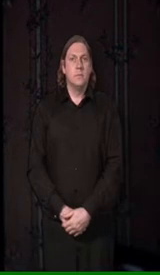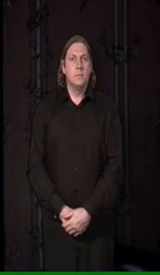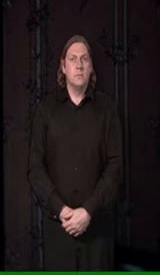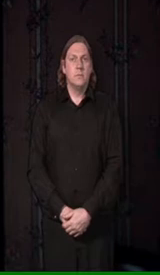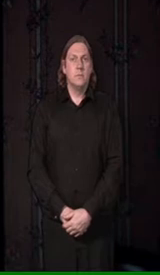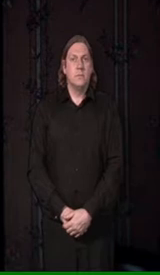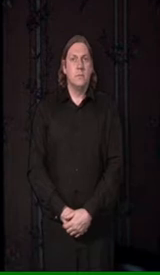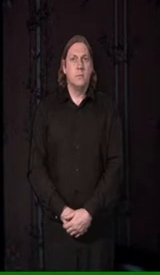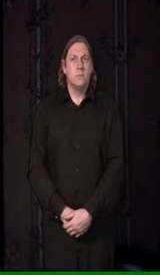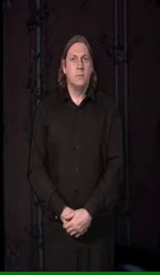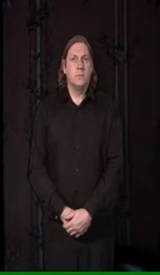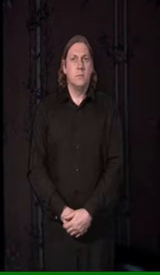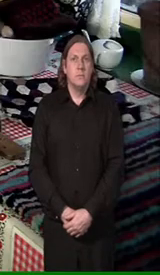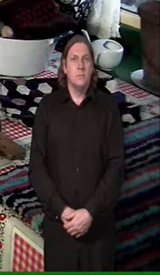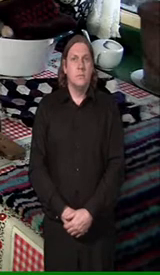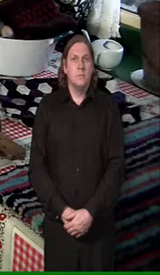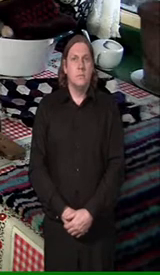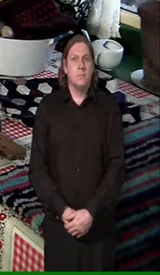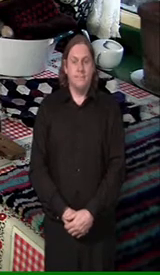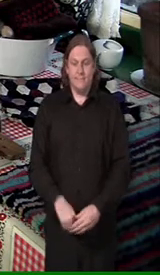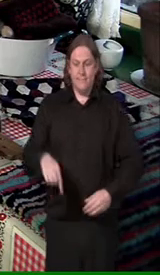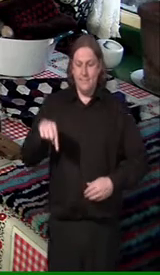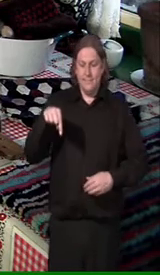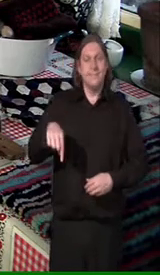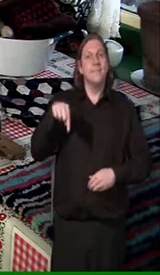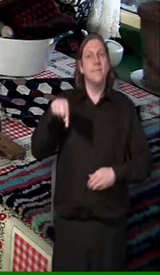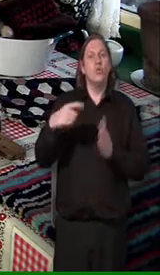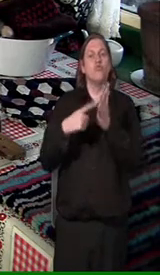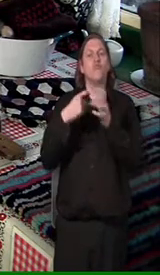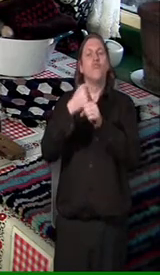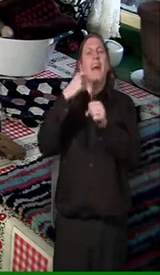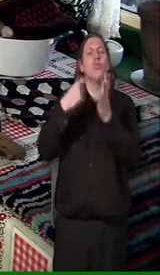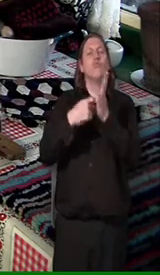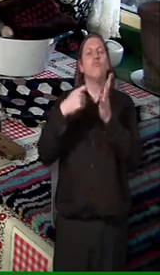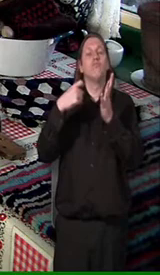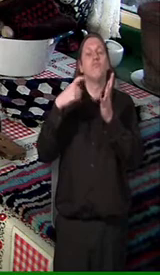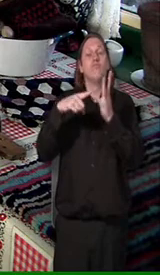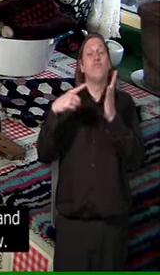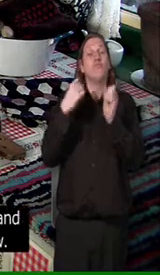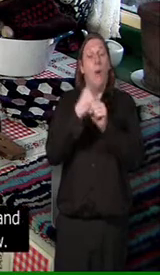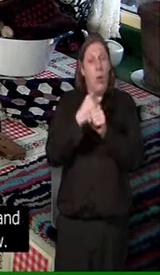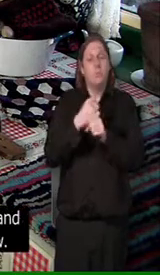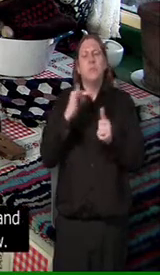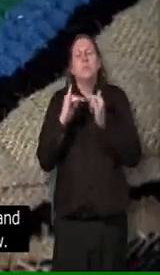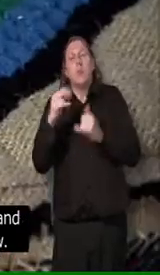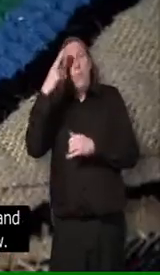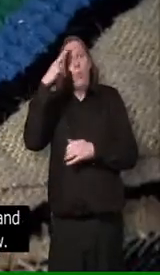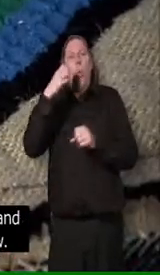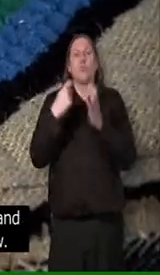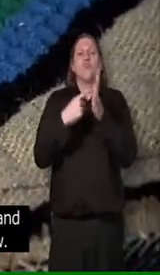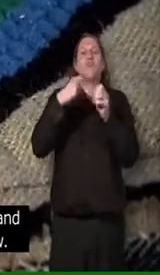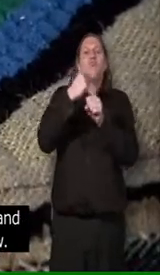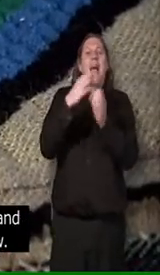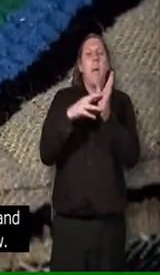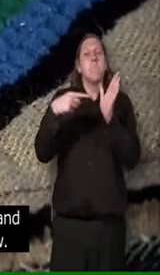Rag rugs, known as rag mats in the north, can be seen being made in this cottage. These were made from old rags and